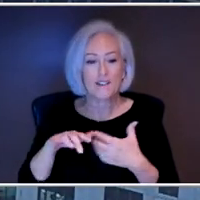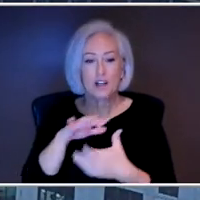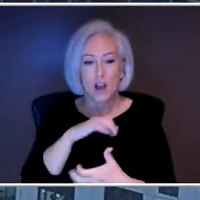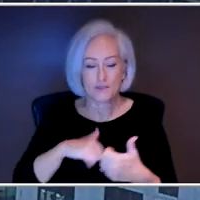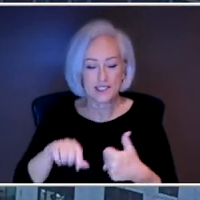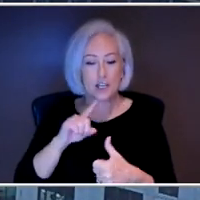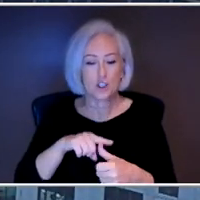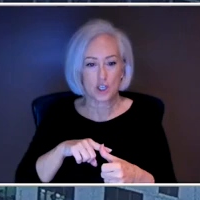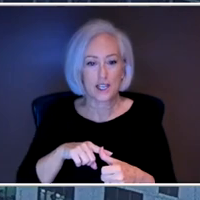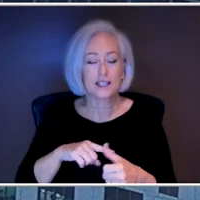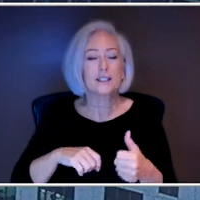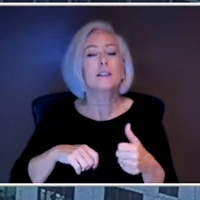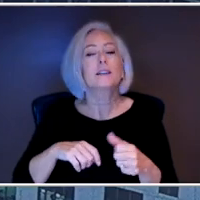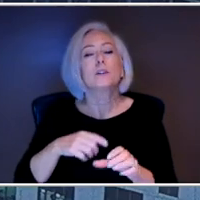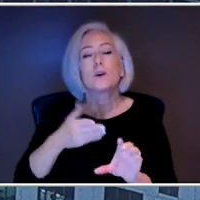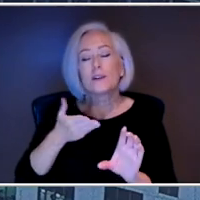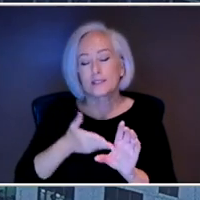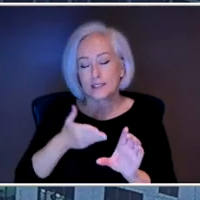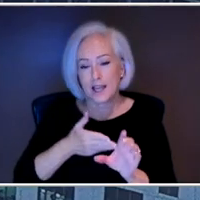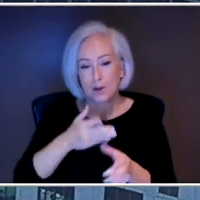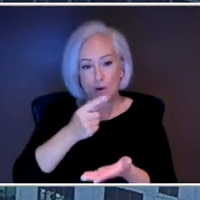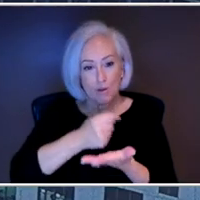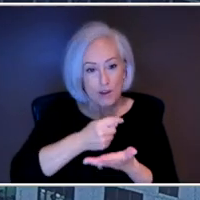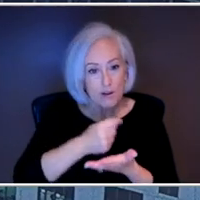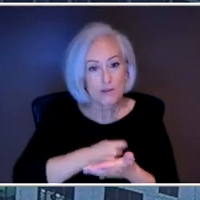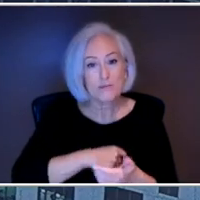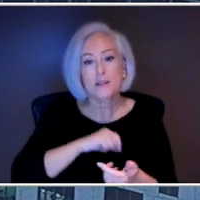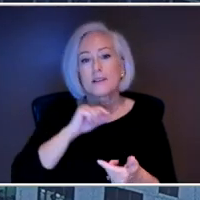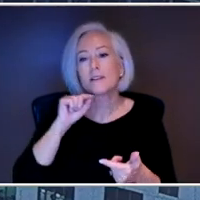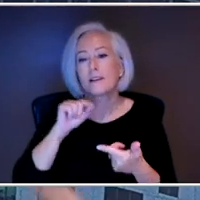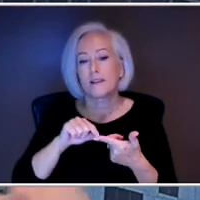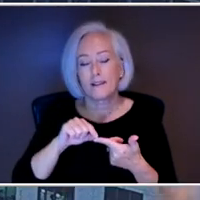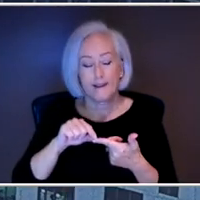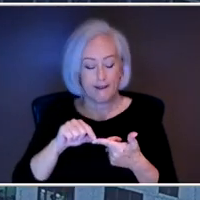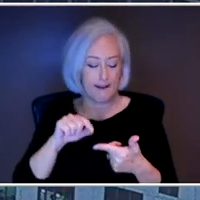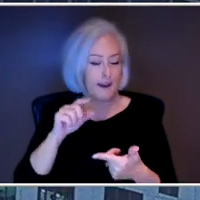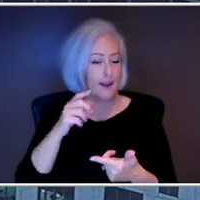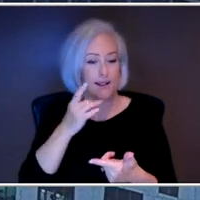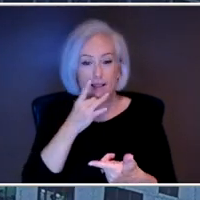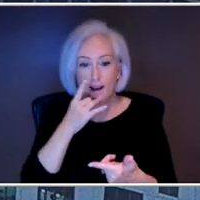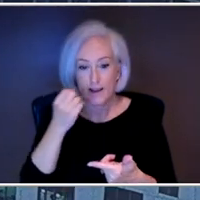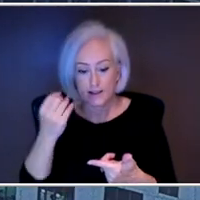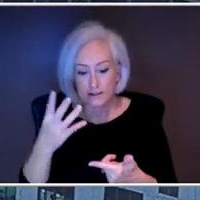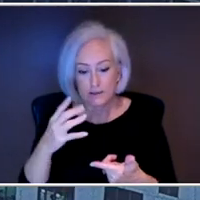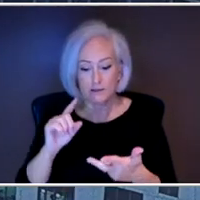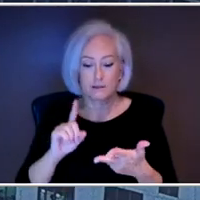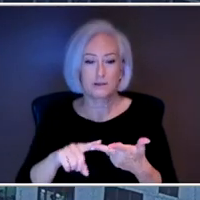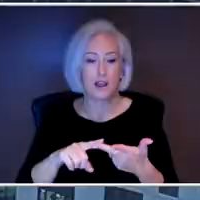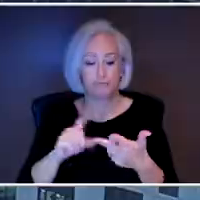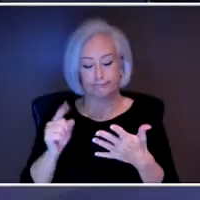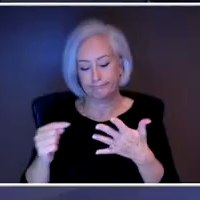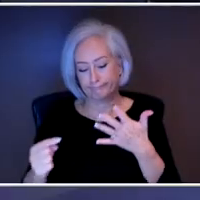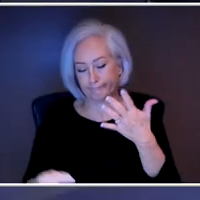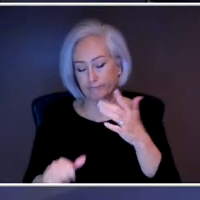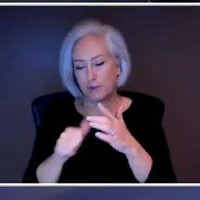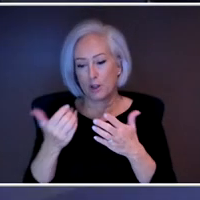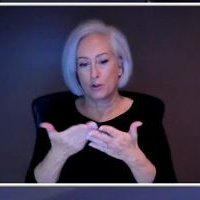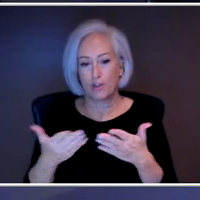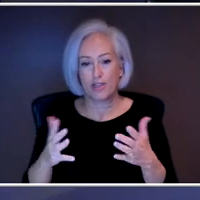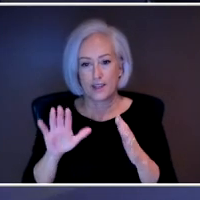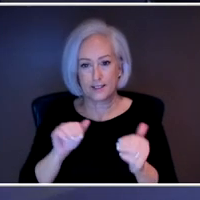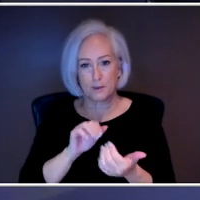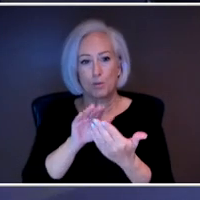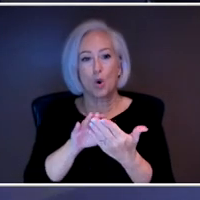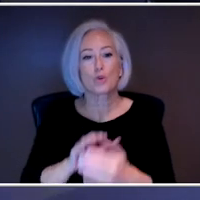We're doing bright light therapy in the winter. And so, yeah, it's a multimodal approach. And so that's what we would like to see is kind of what Becky's response has been. Good, good. And Becky, you had